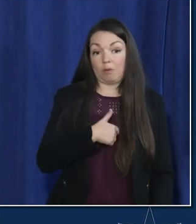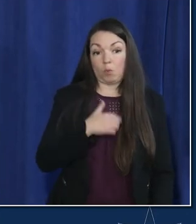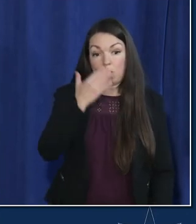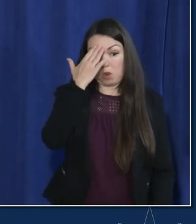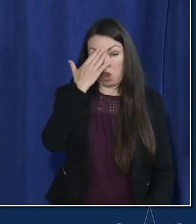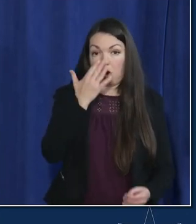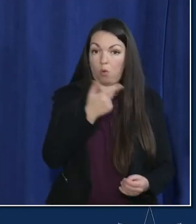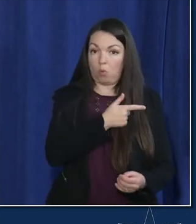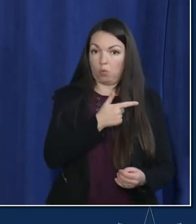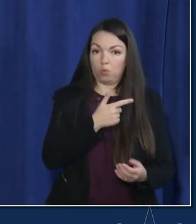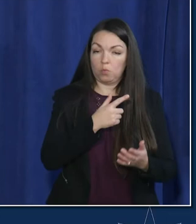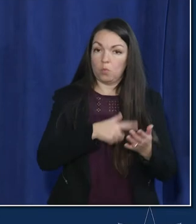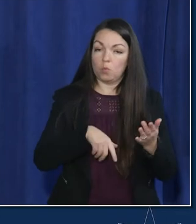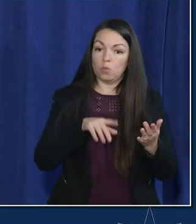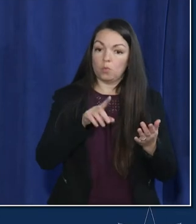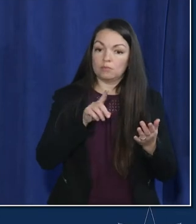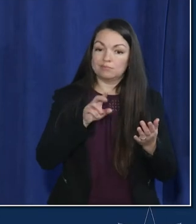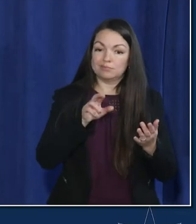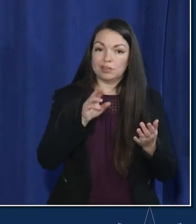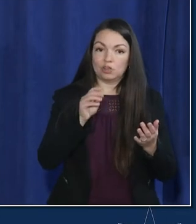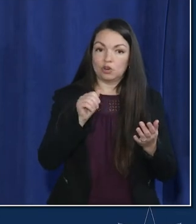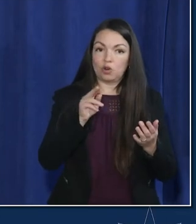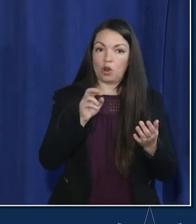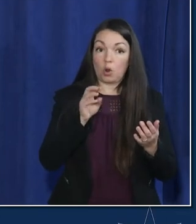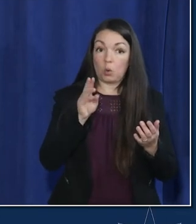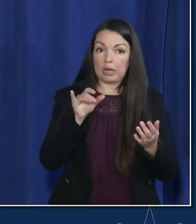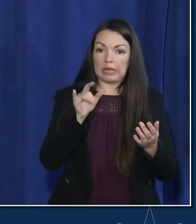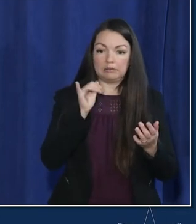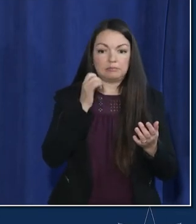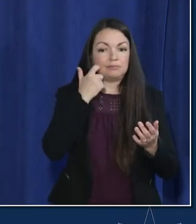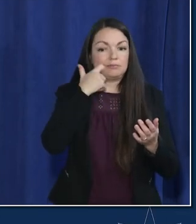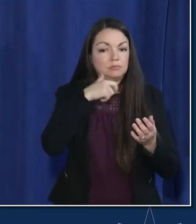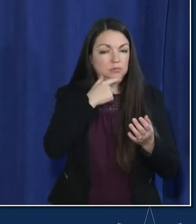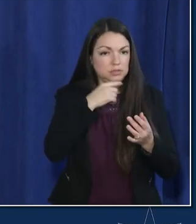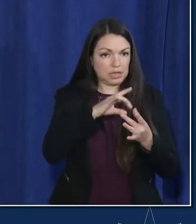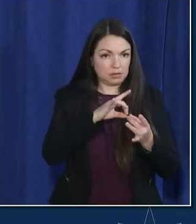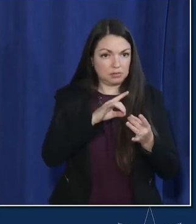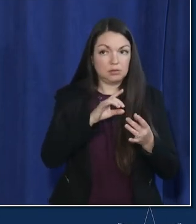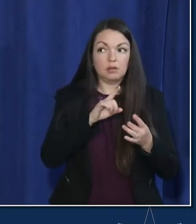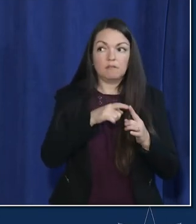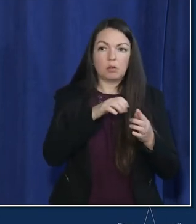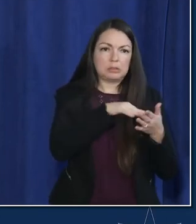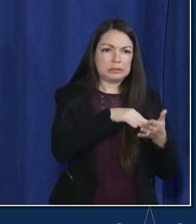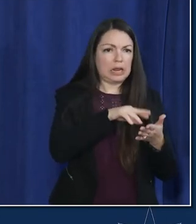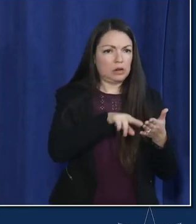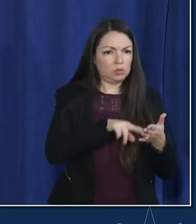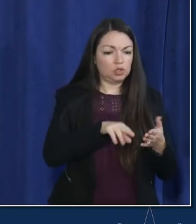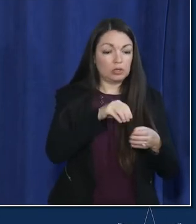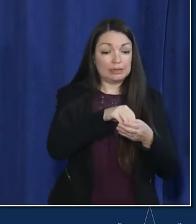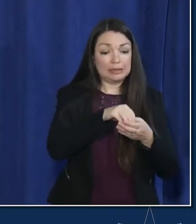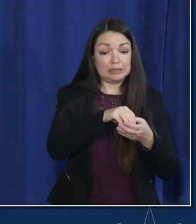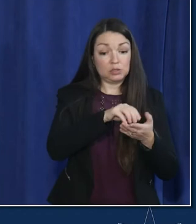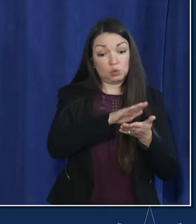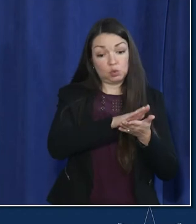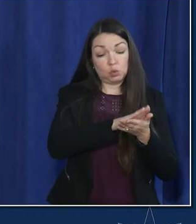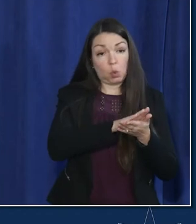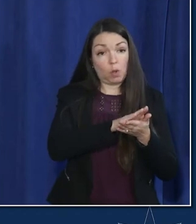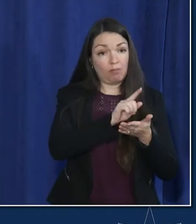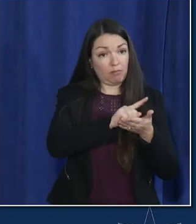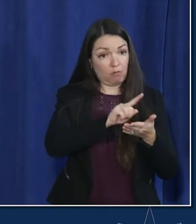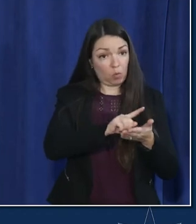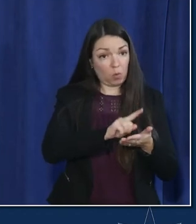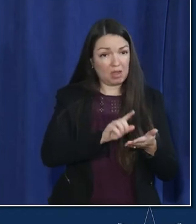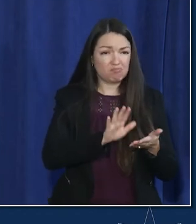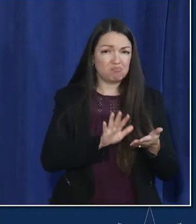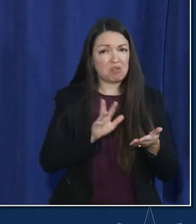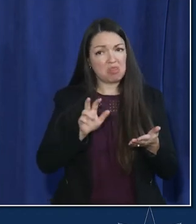said is the studies have shown and we're seeing it even today our cases in our schools per week are hovering around 300 i mean we were